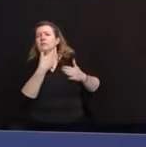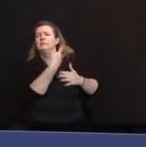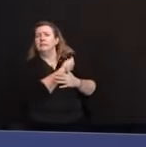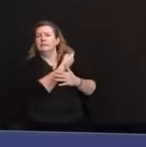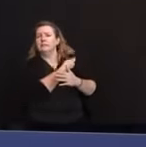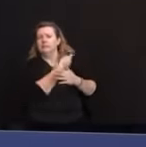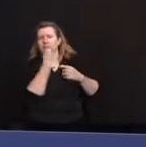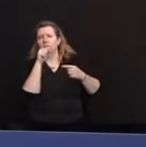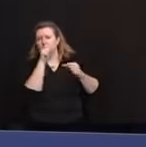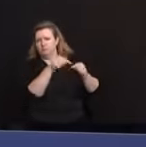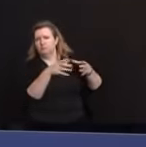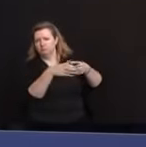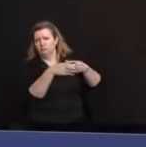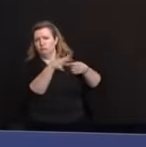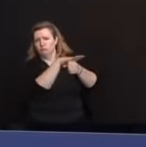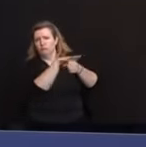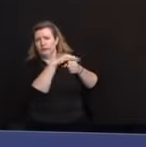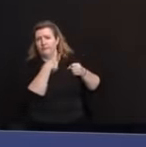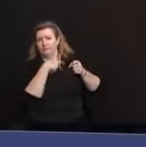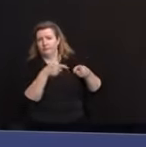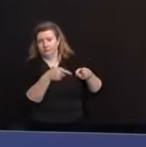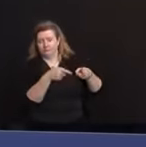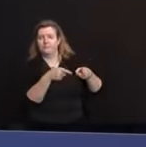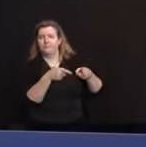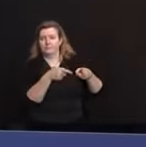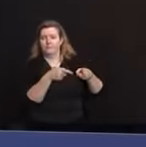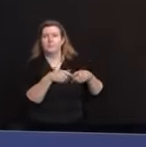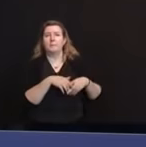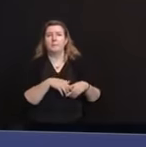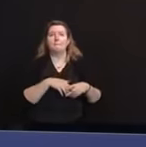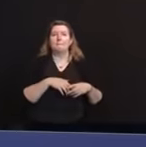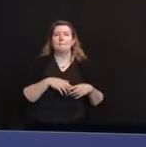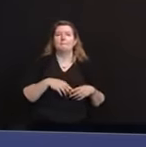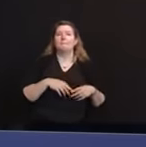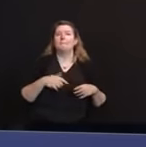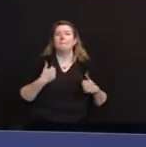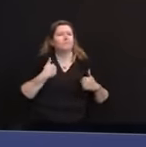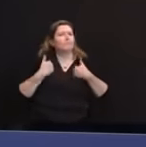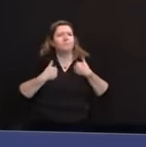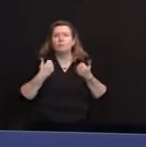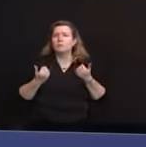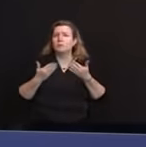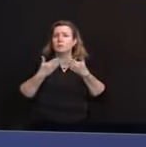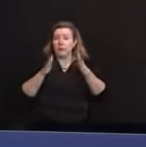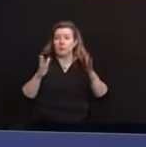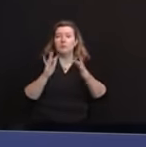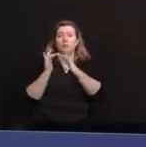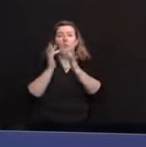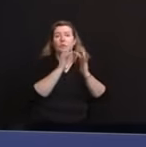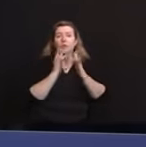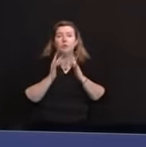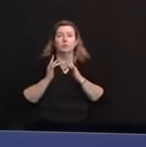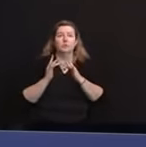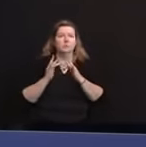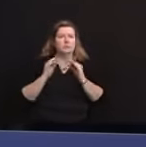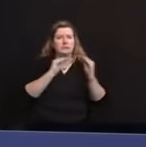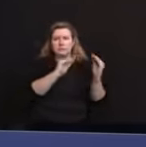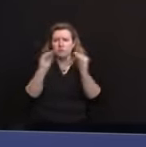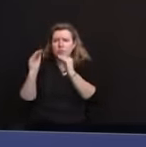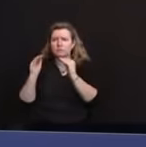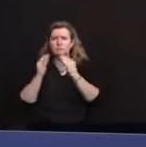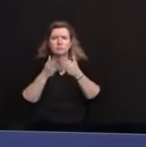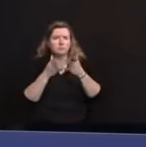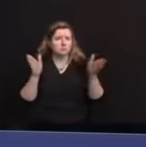We are also engaged in aggressive public outreach efforts to educate the public and build trust in the vaccination